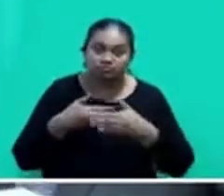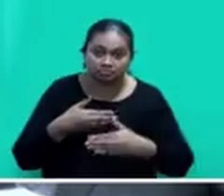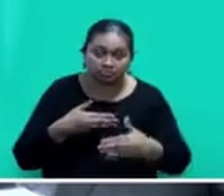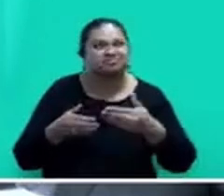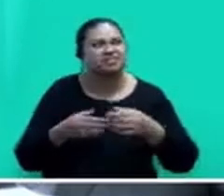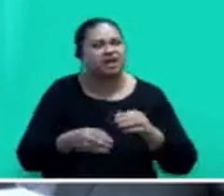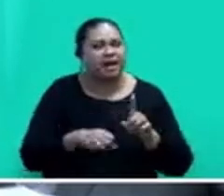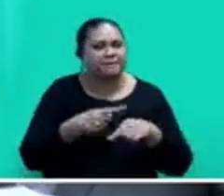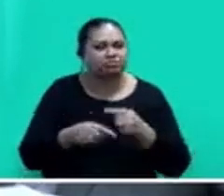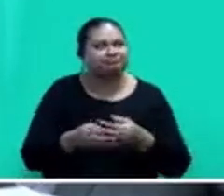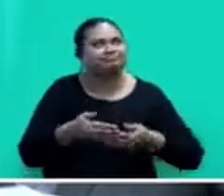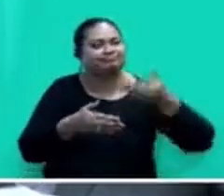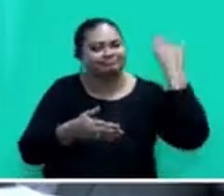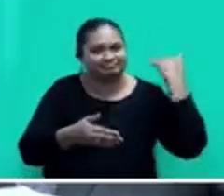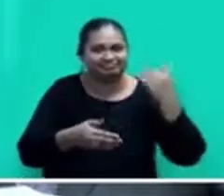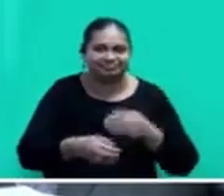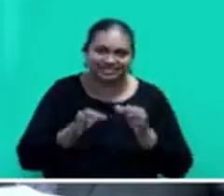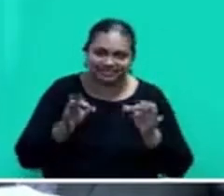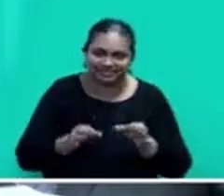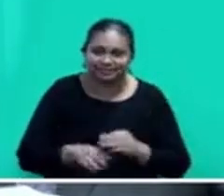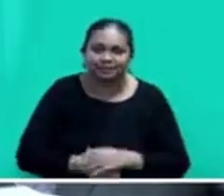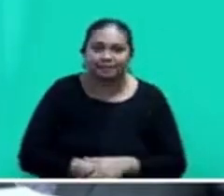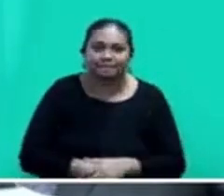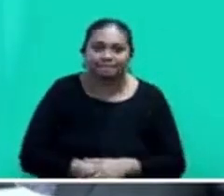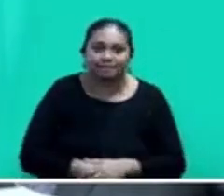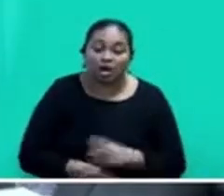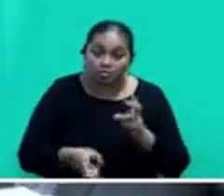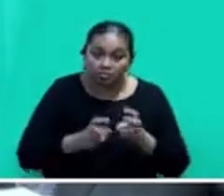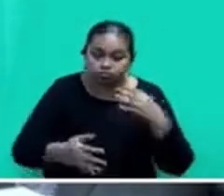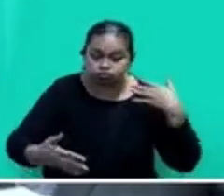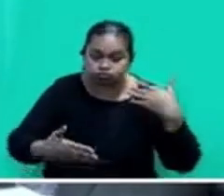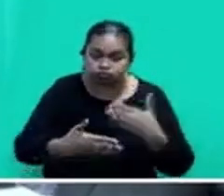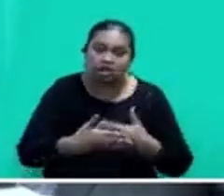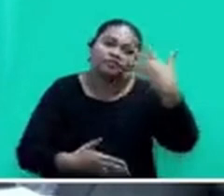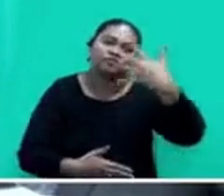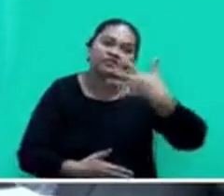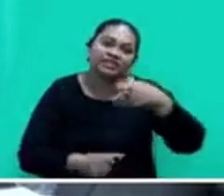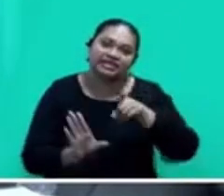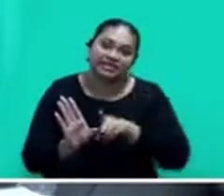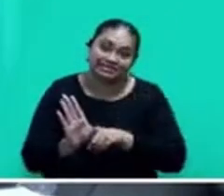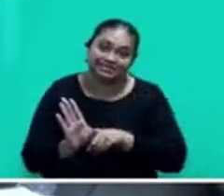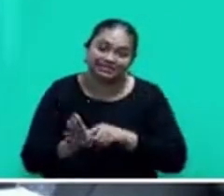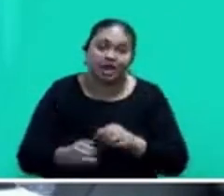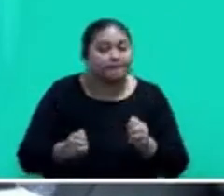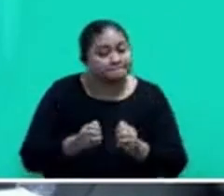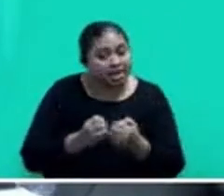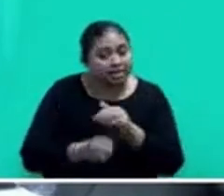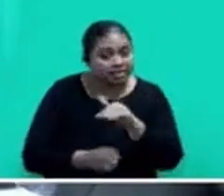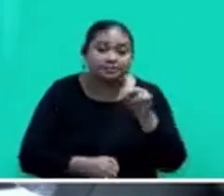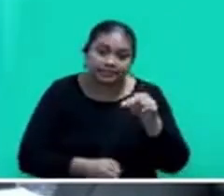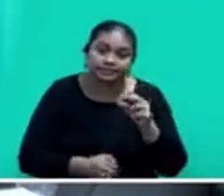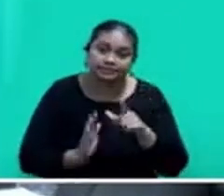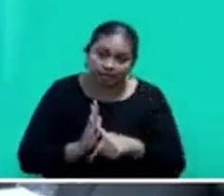past. Mr. Speaker said these are problems that have accumulated over 15 years. Many of them will need